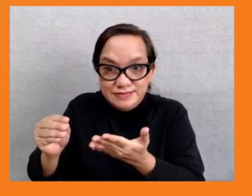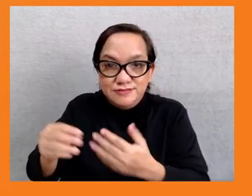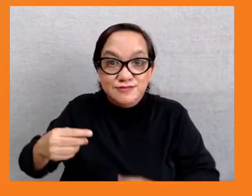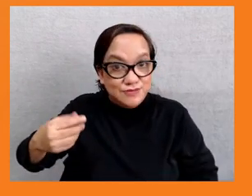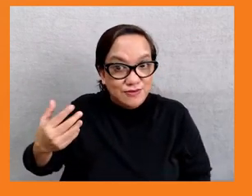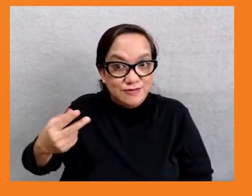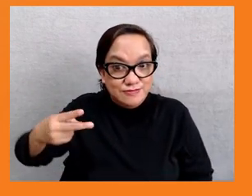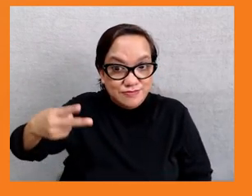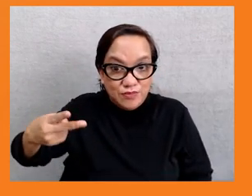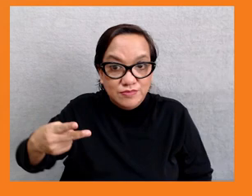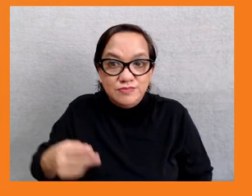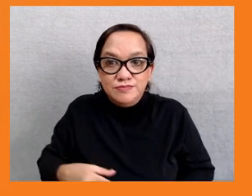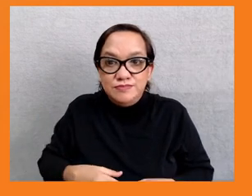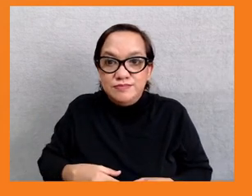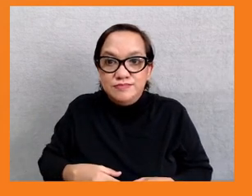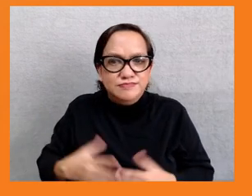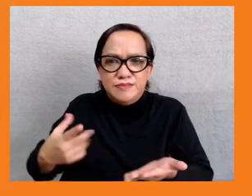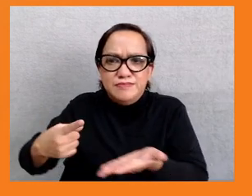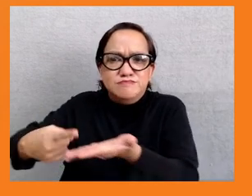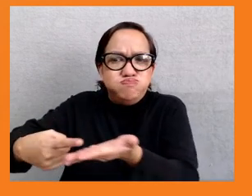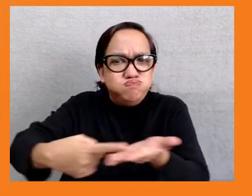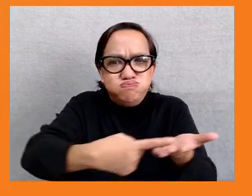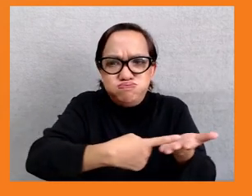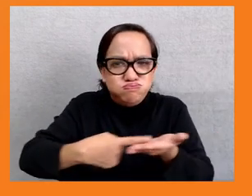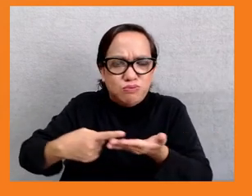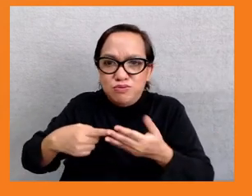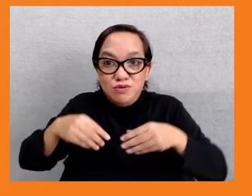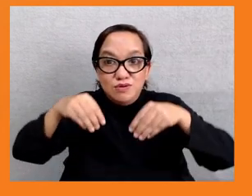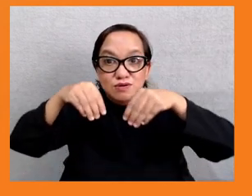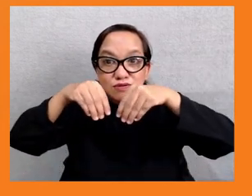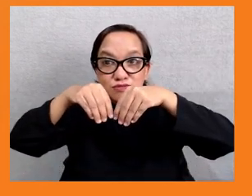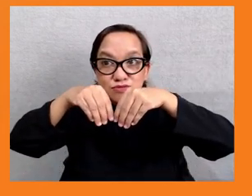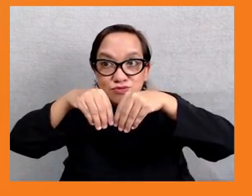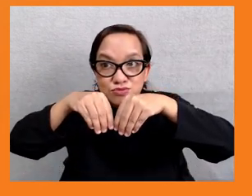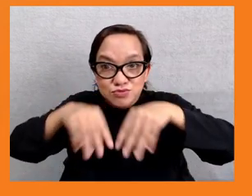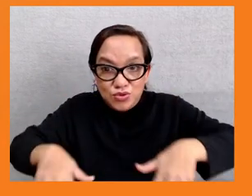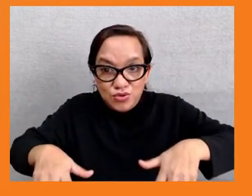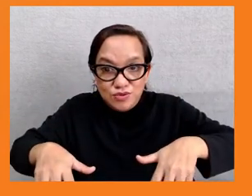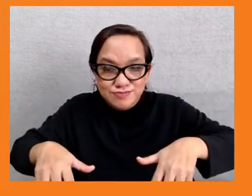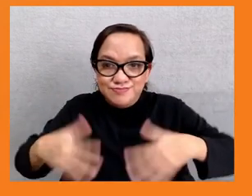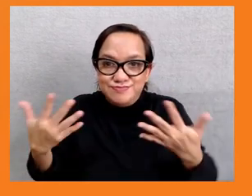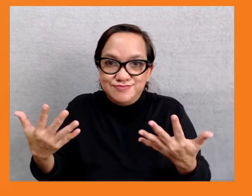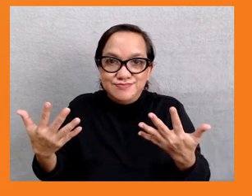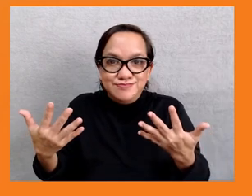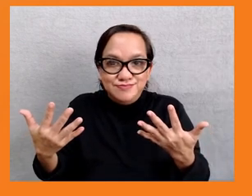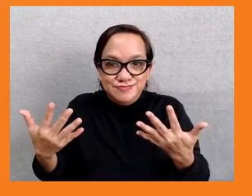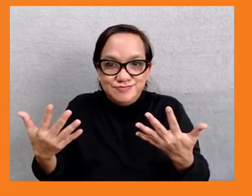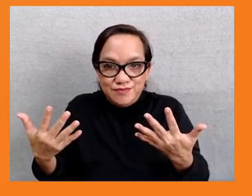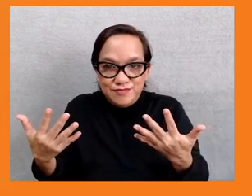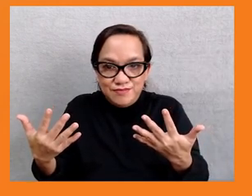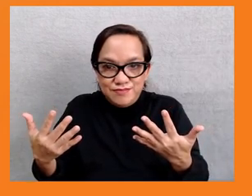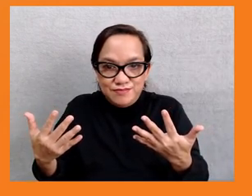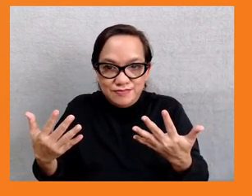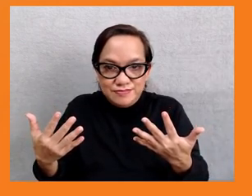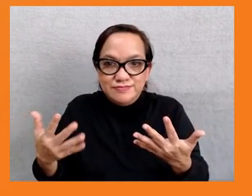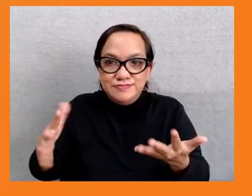damage. I think it's really important that countries that have not contributed to climate change, you know, do get